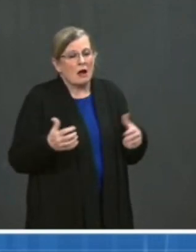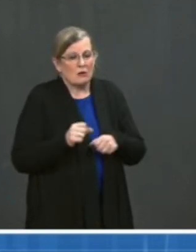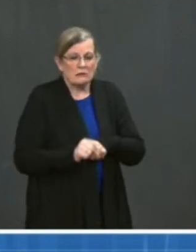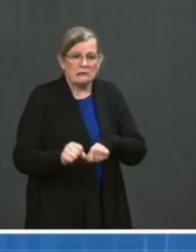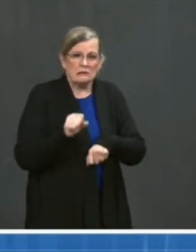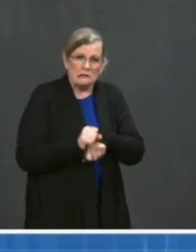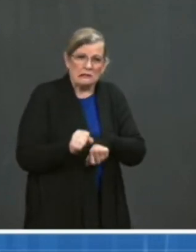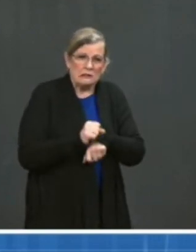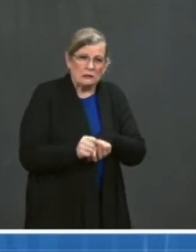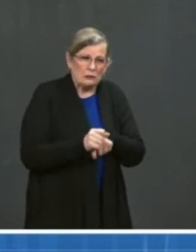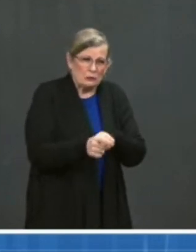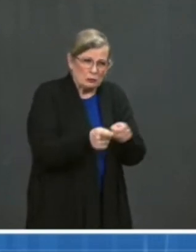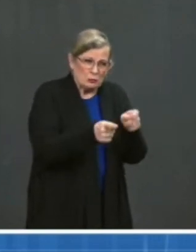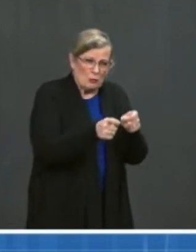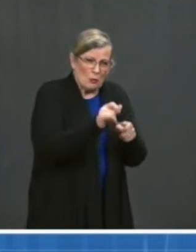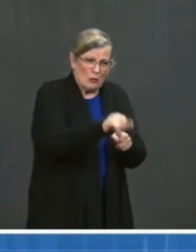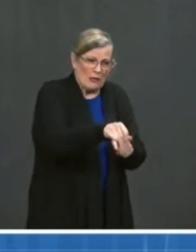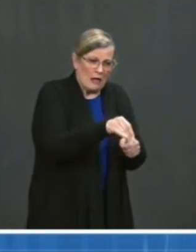remains my concern.